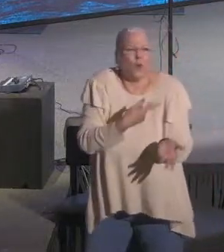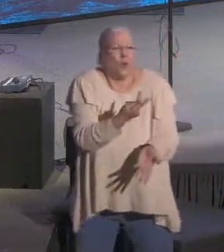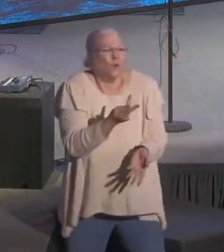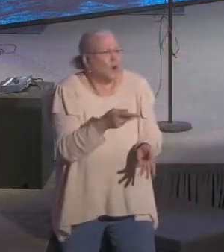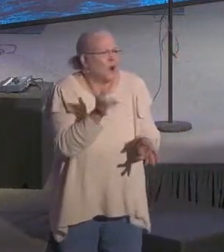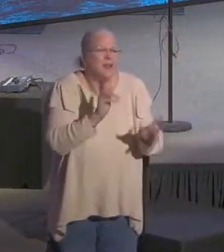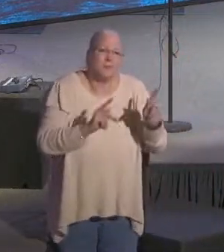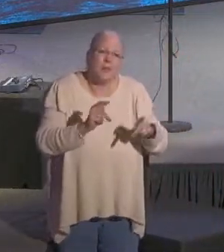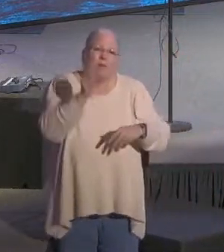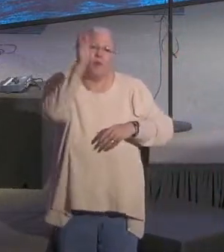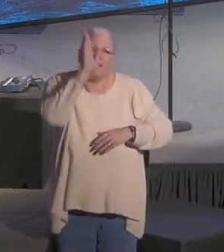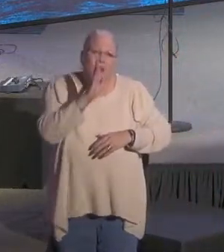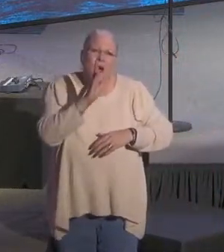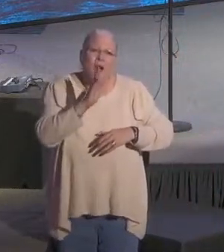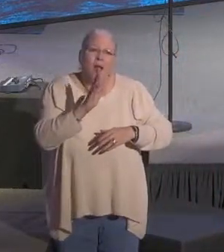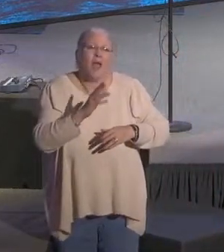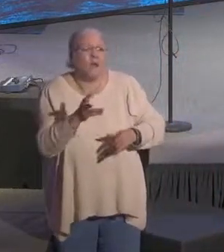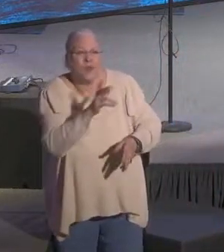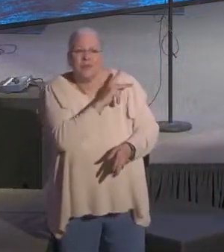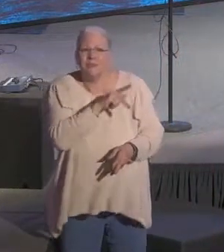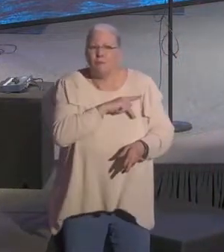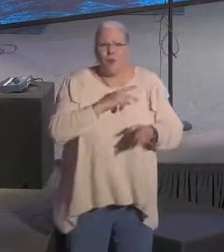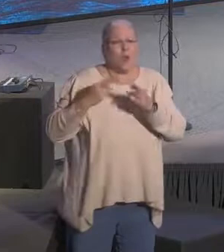And we can take personal responsibility.